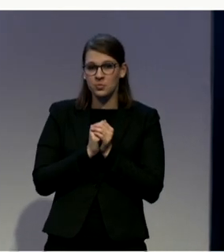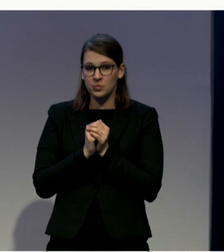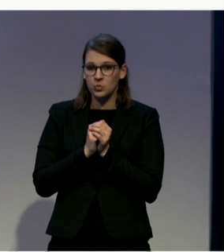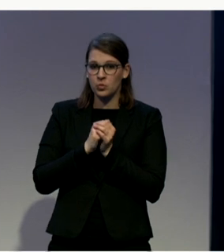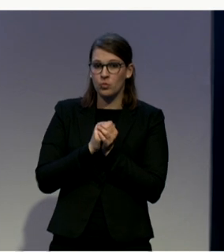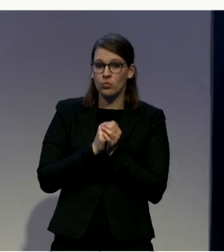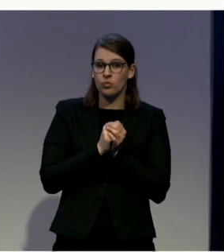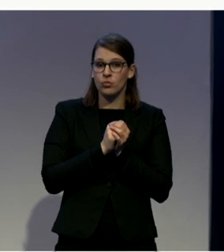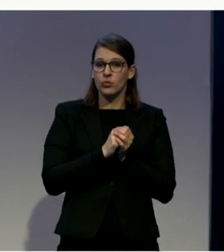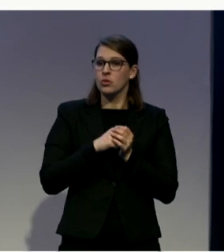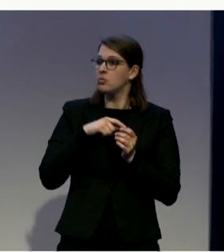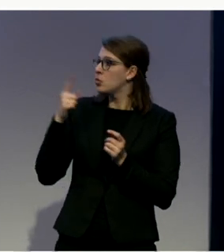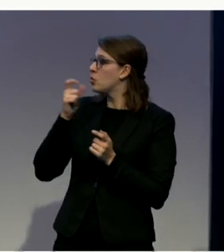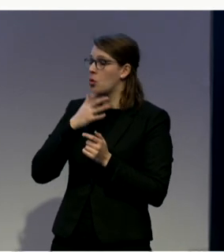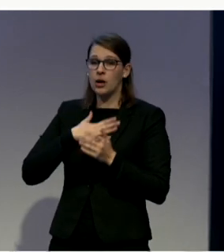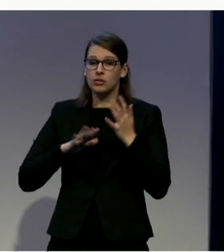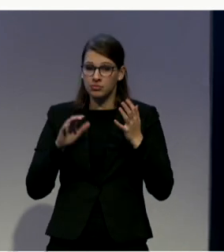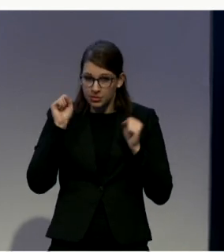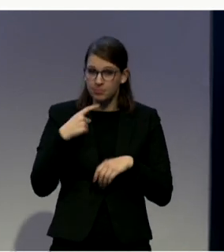Pepe wants to start? Well, one advice.